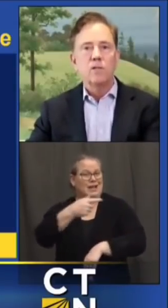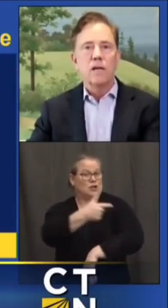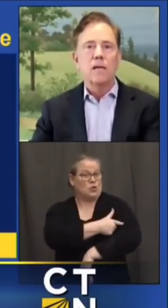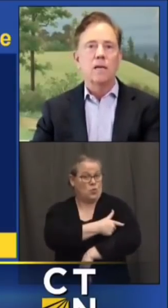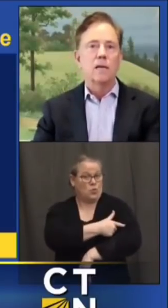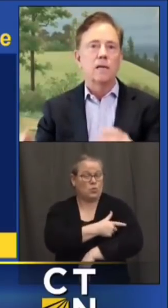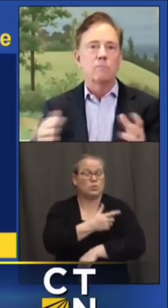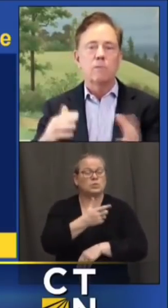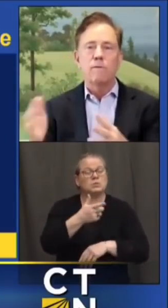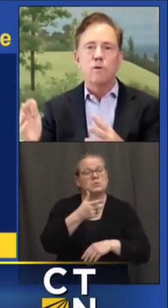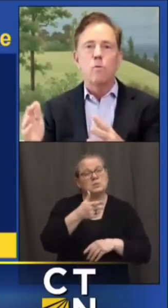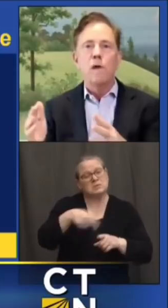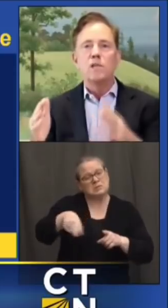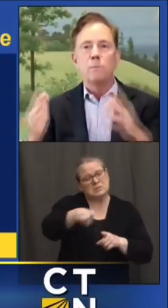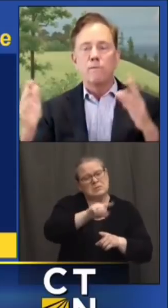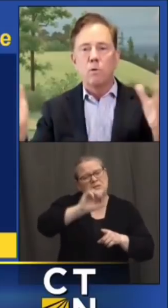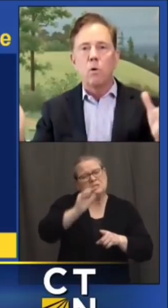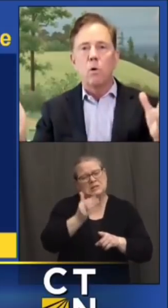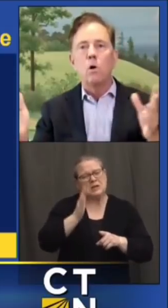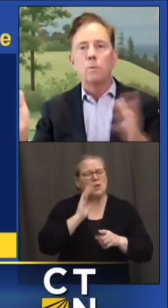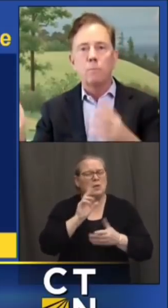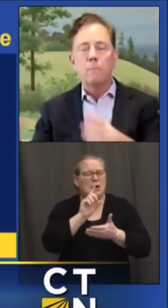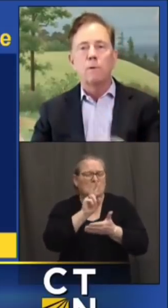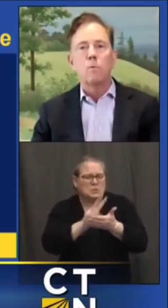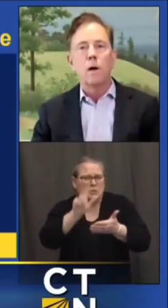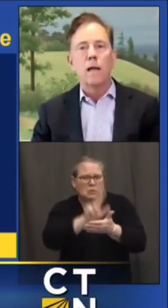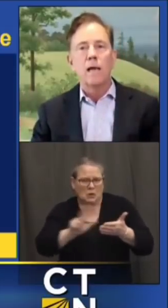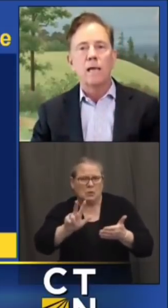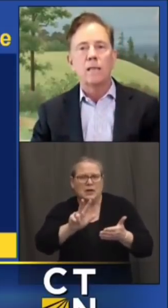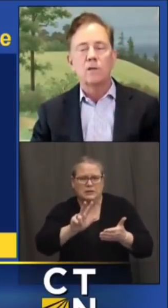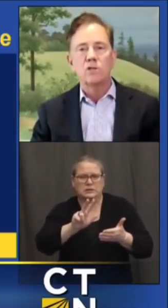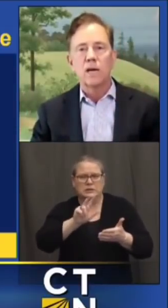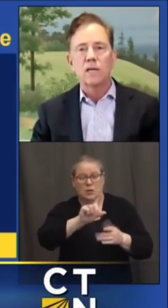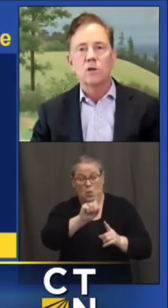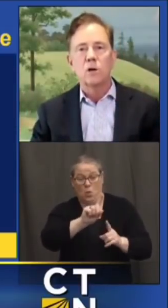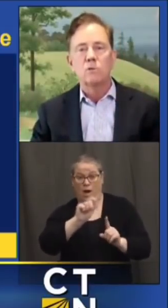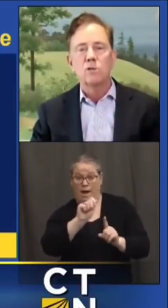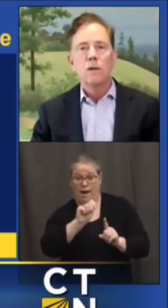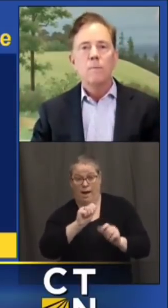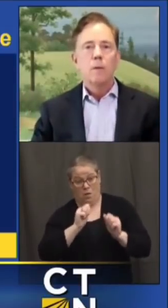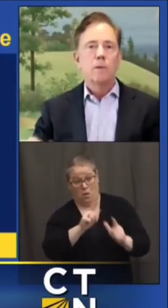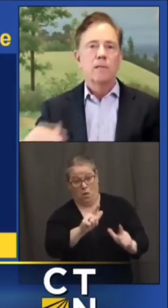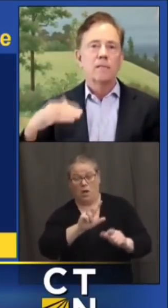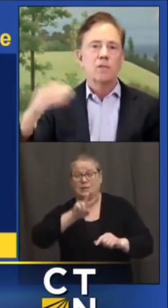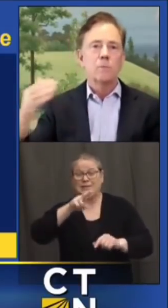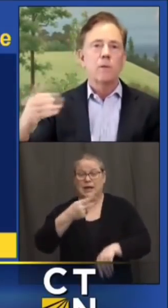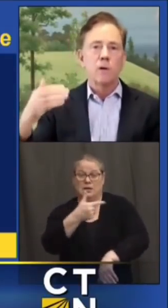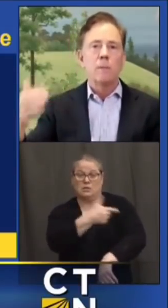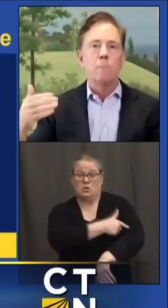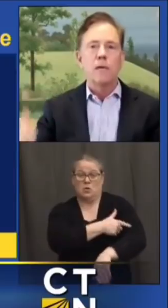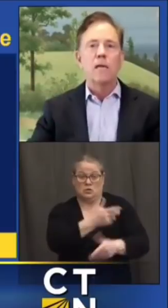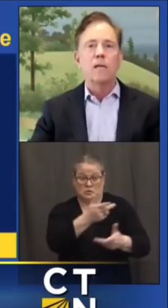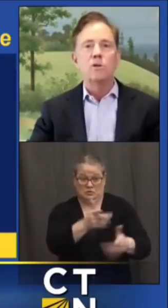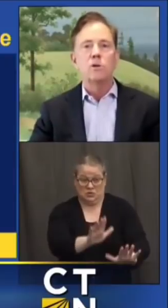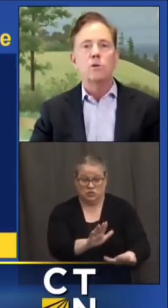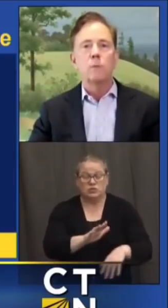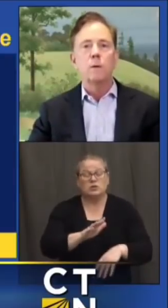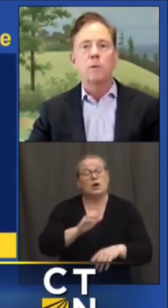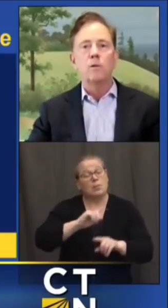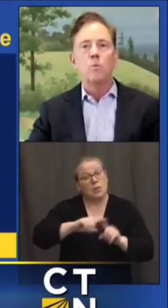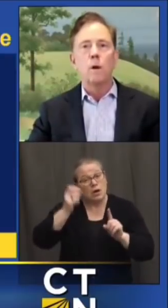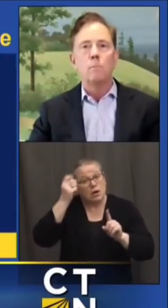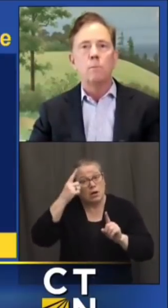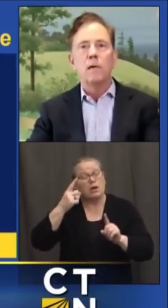probably take a few weeks before all the people in 1a get their second dose but that doesn't mean we're not beginning to do